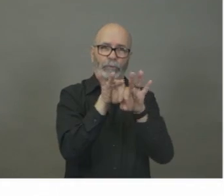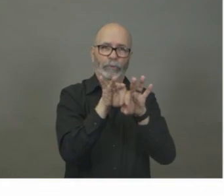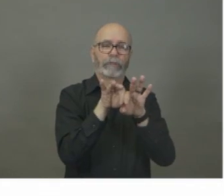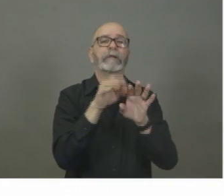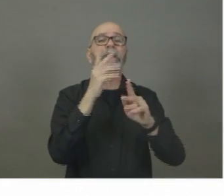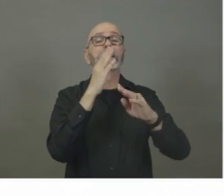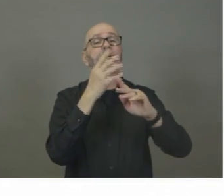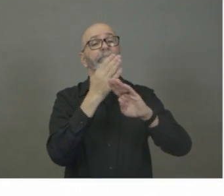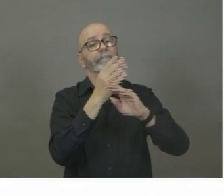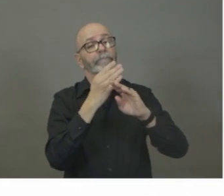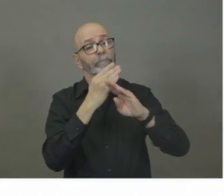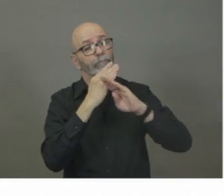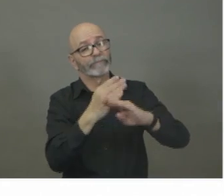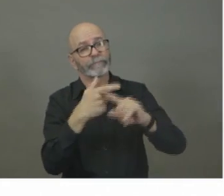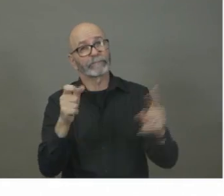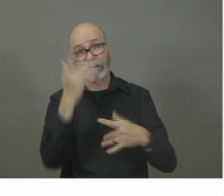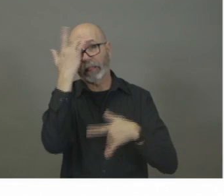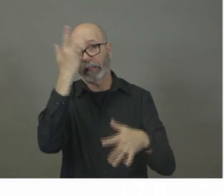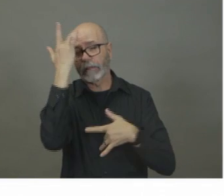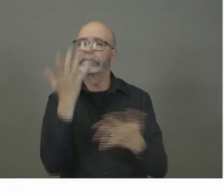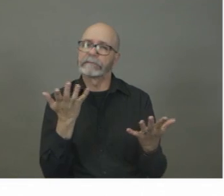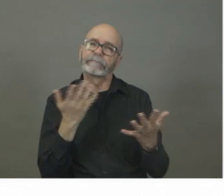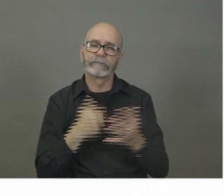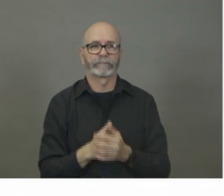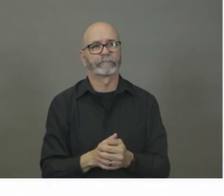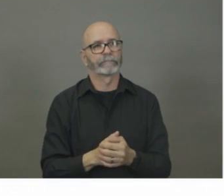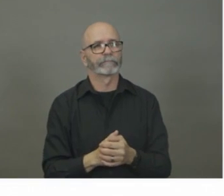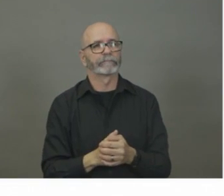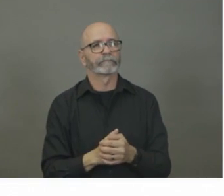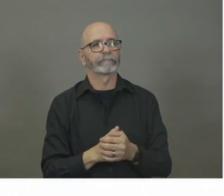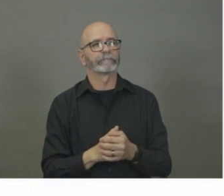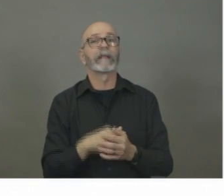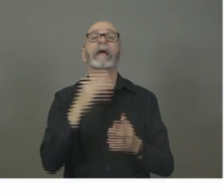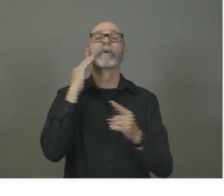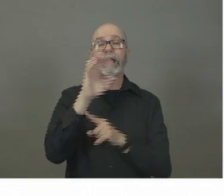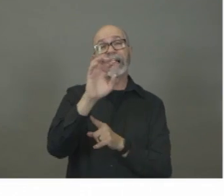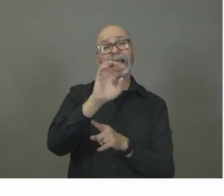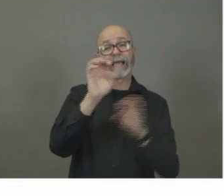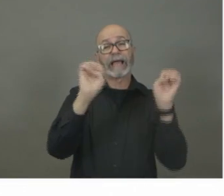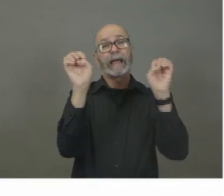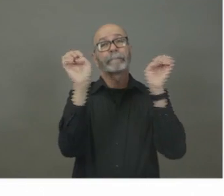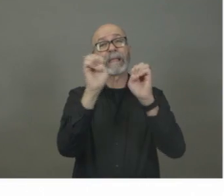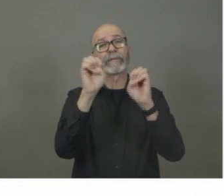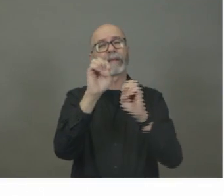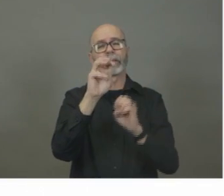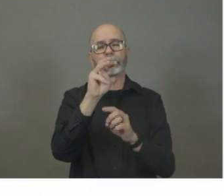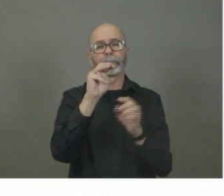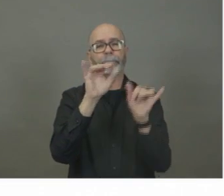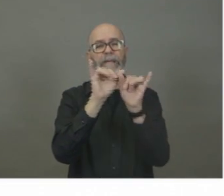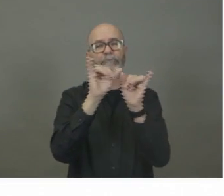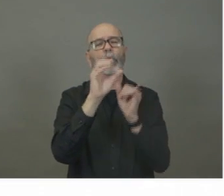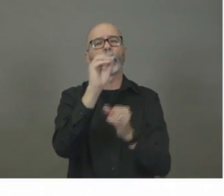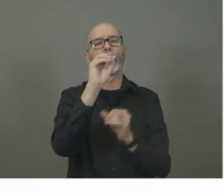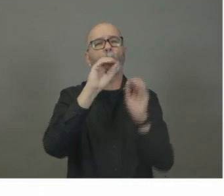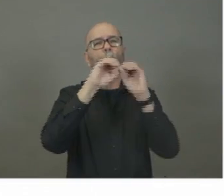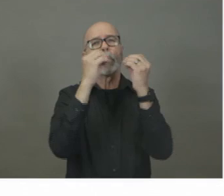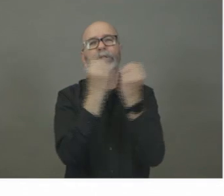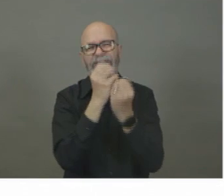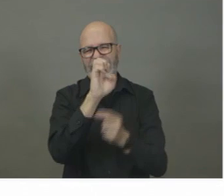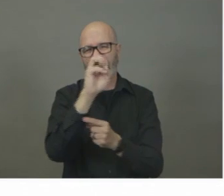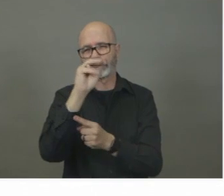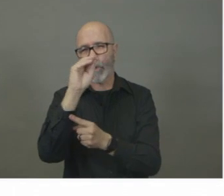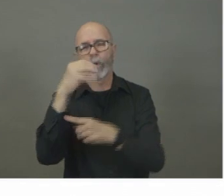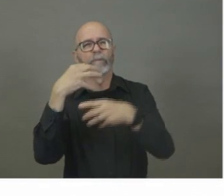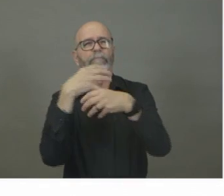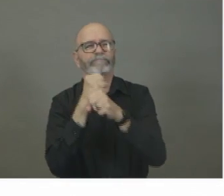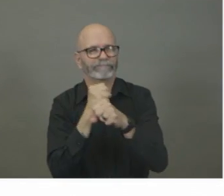the EMO to work with our partners in the municipalities across the province to share information and be ready to support our municipal partners